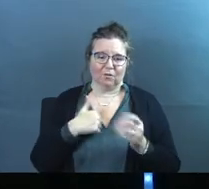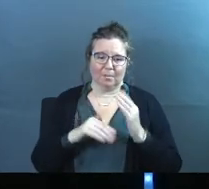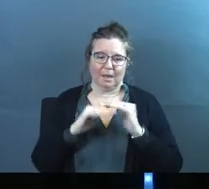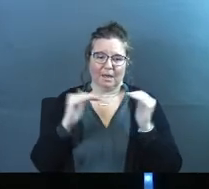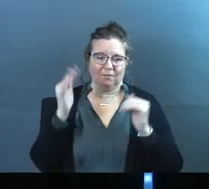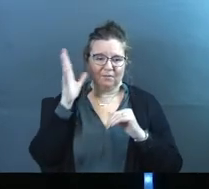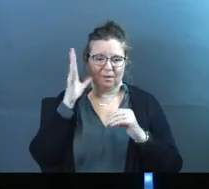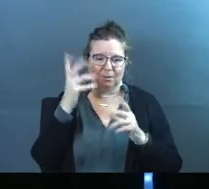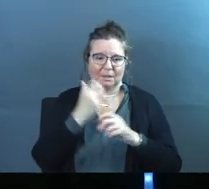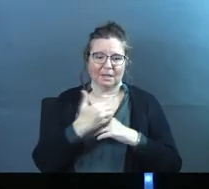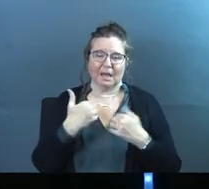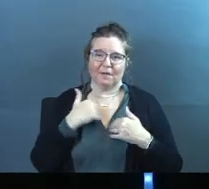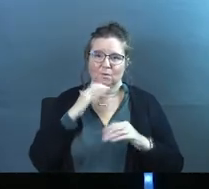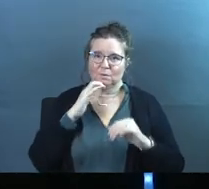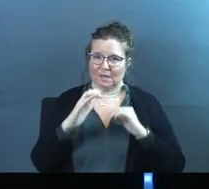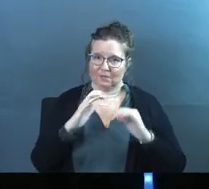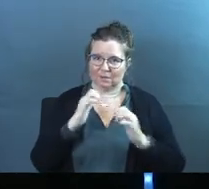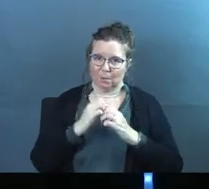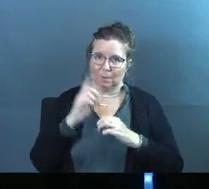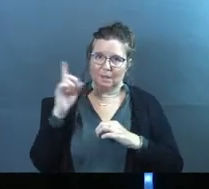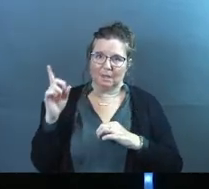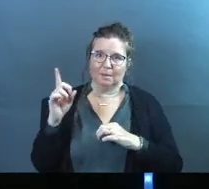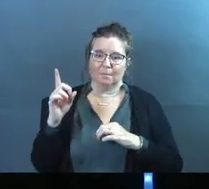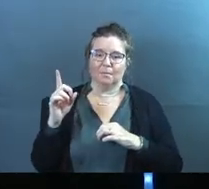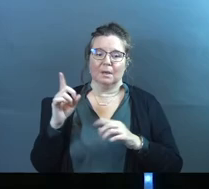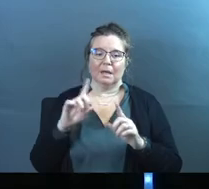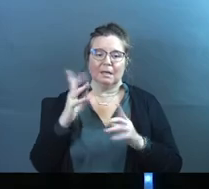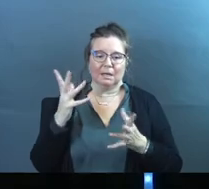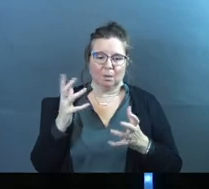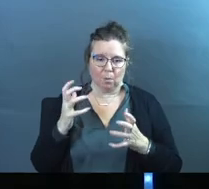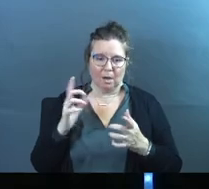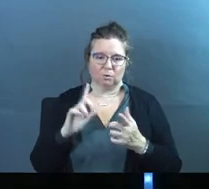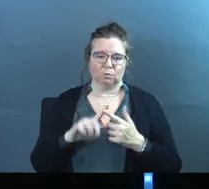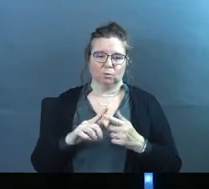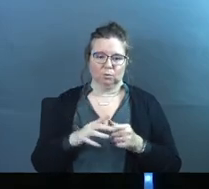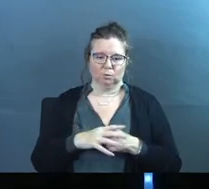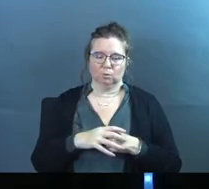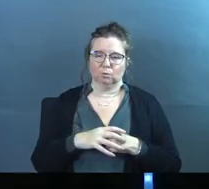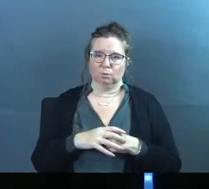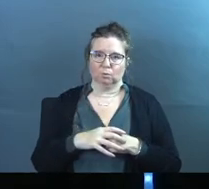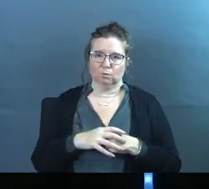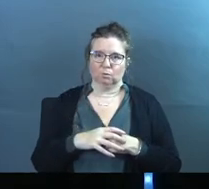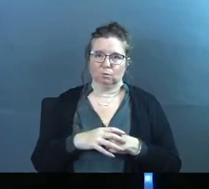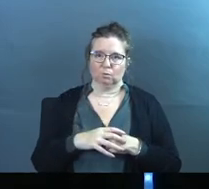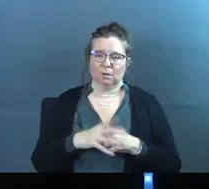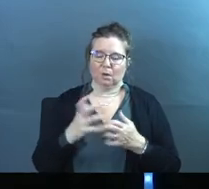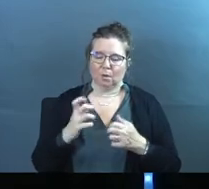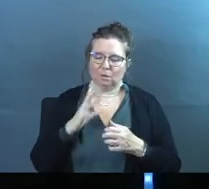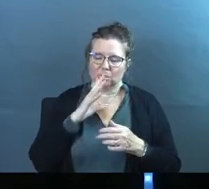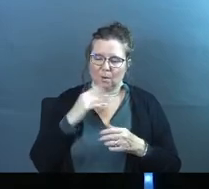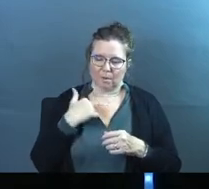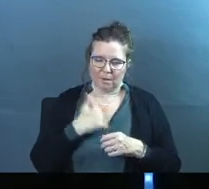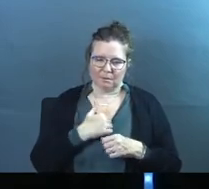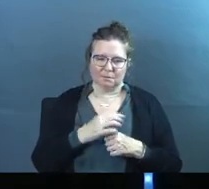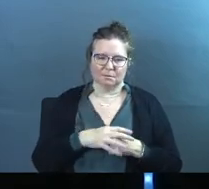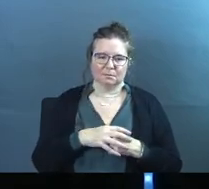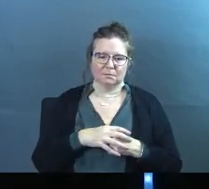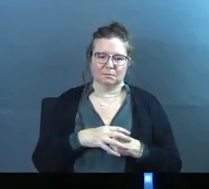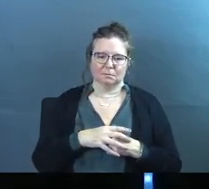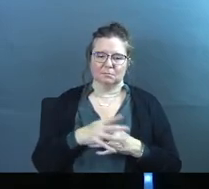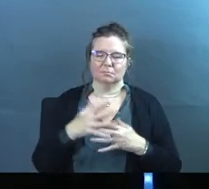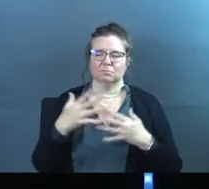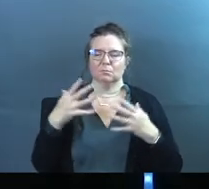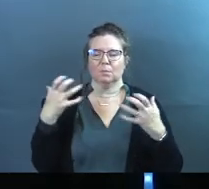my Heavenly Father, that we get to have those conversations with him? And not only that, but he wants to, wants to talk to us so